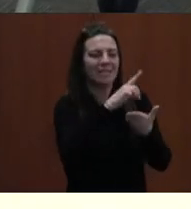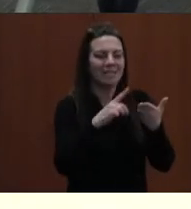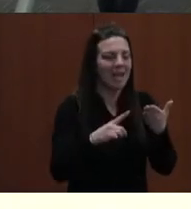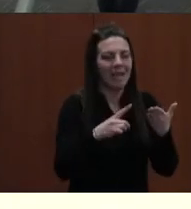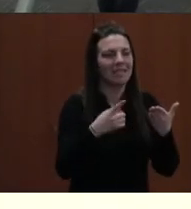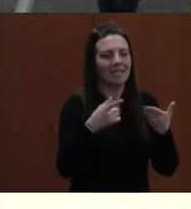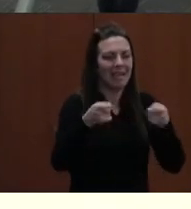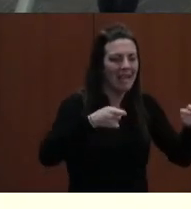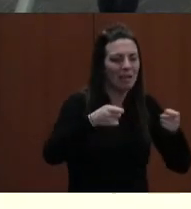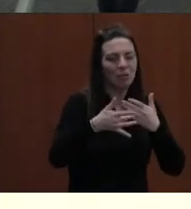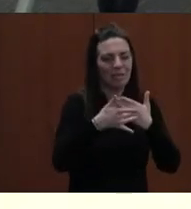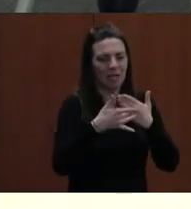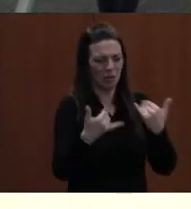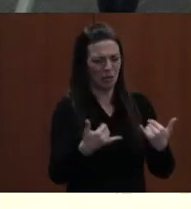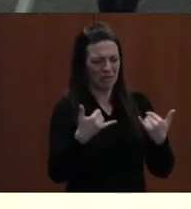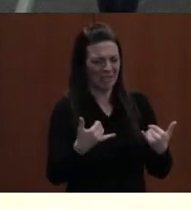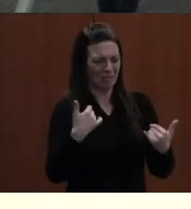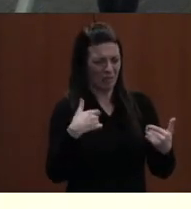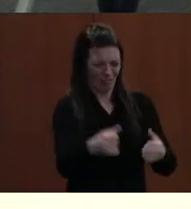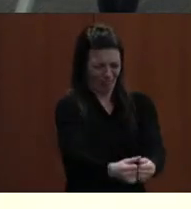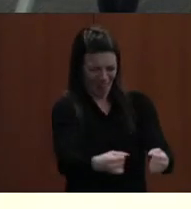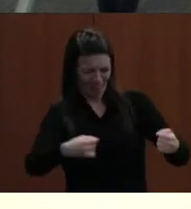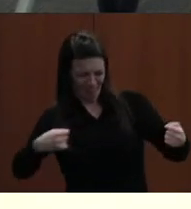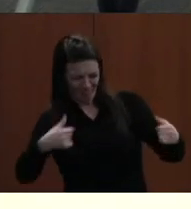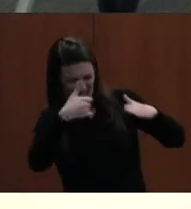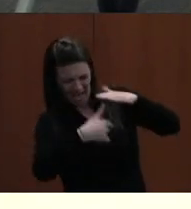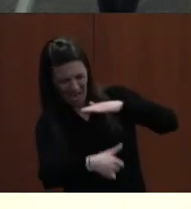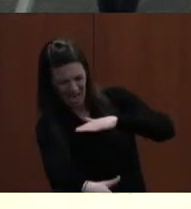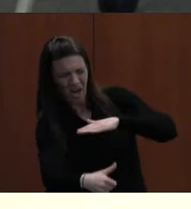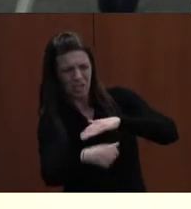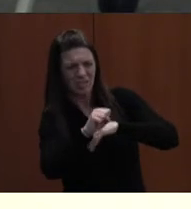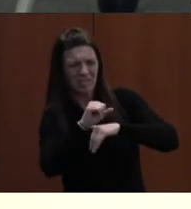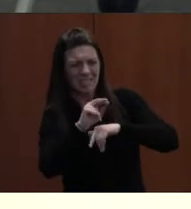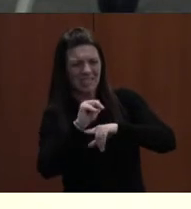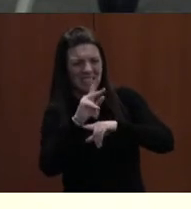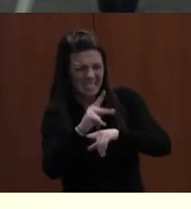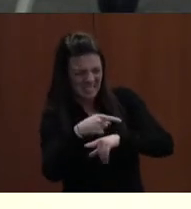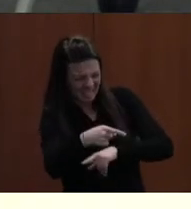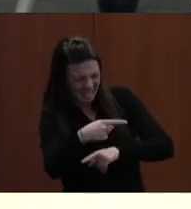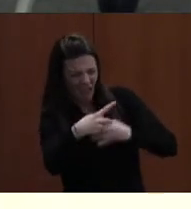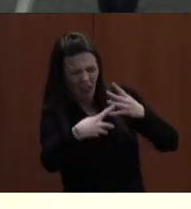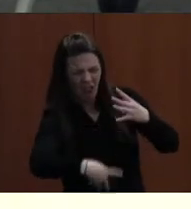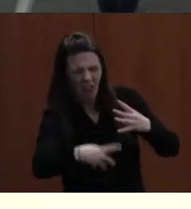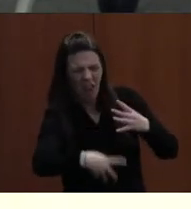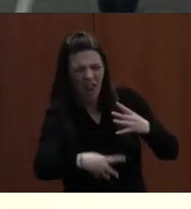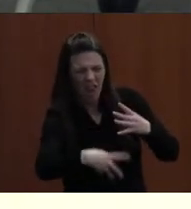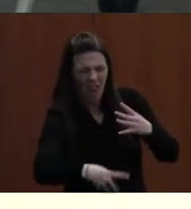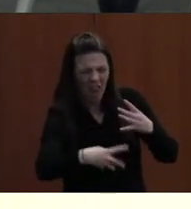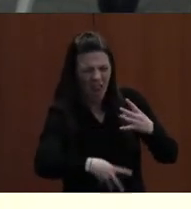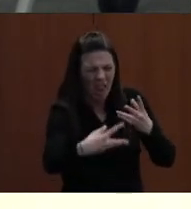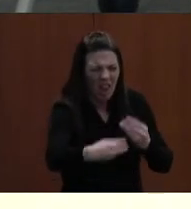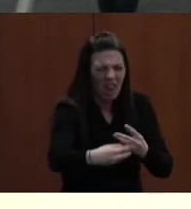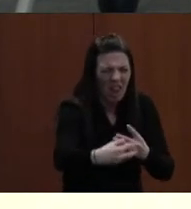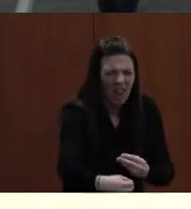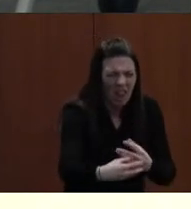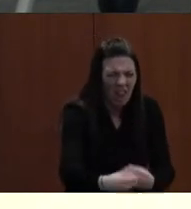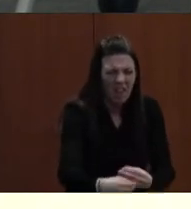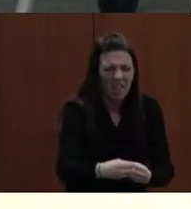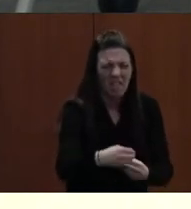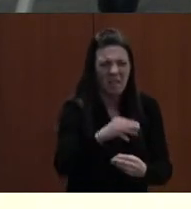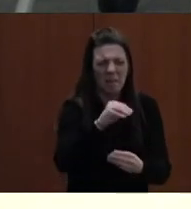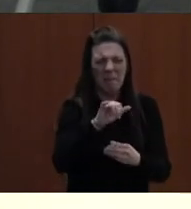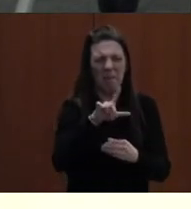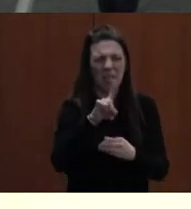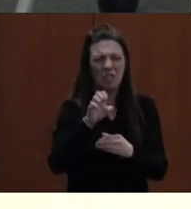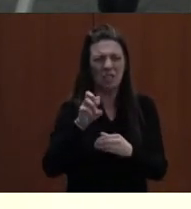cabinets underneath our sinks are mildewed. The water from some of our pipes has tested positive for lead multiple times over the years. Several years ago,